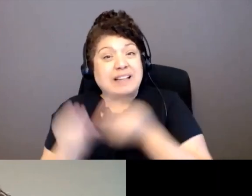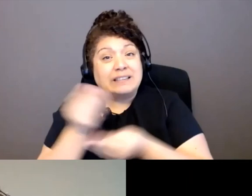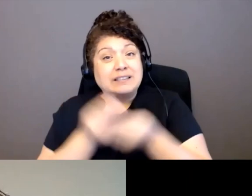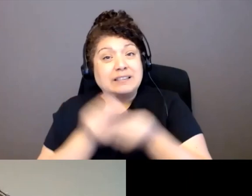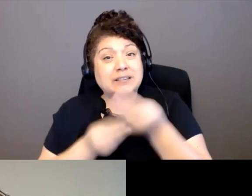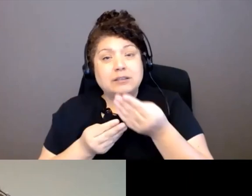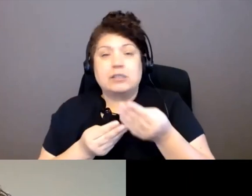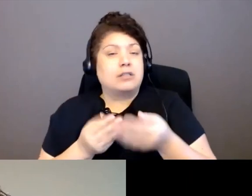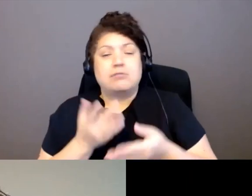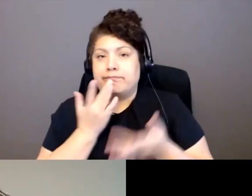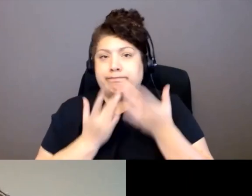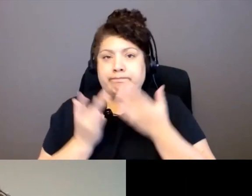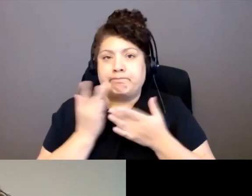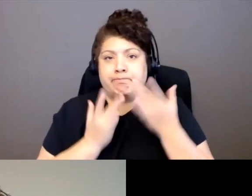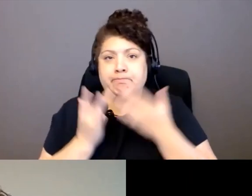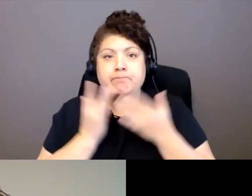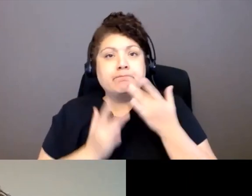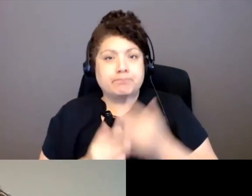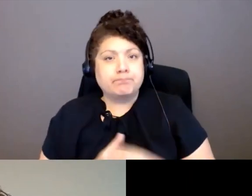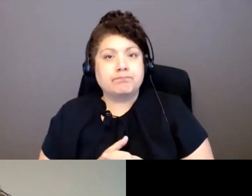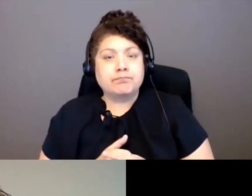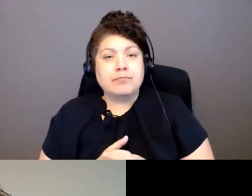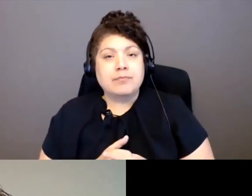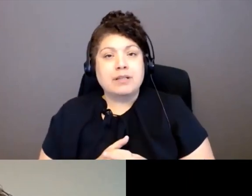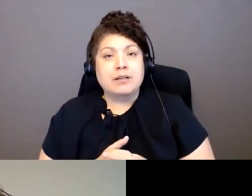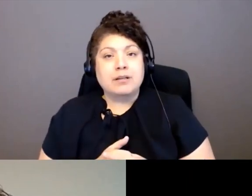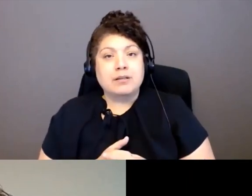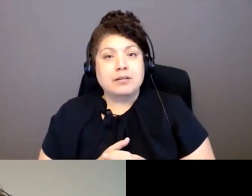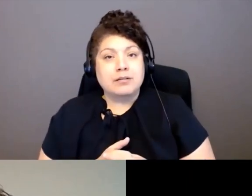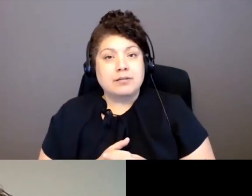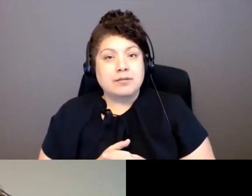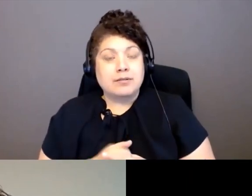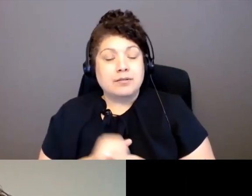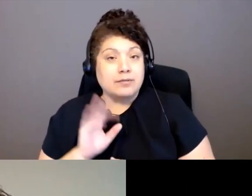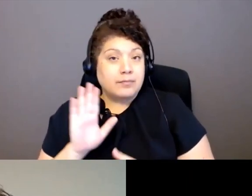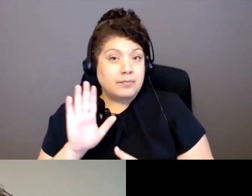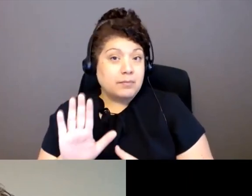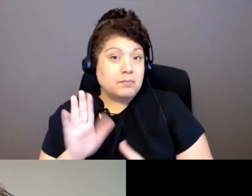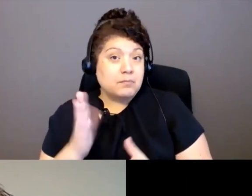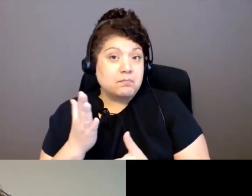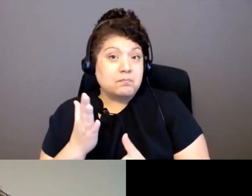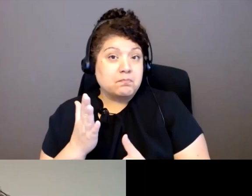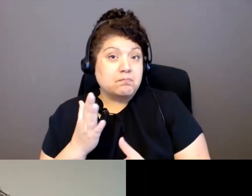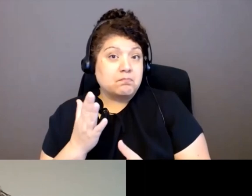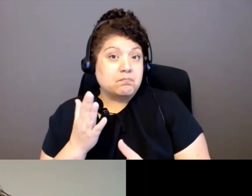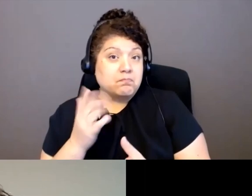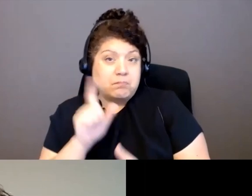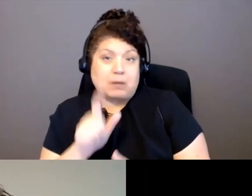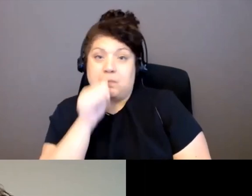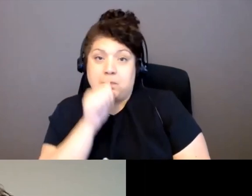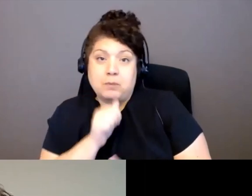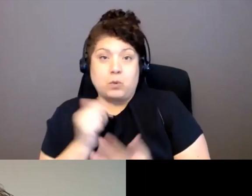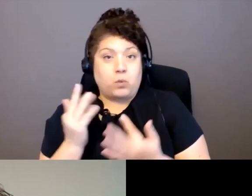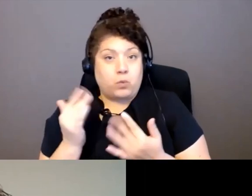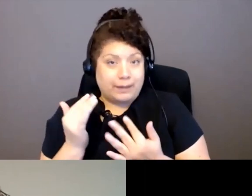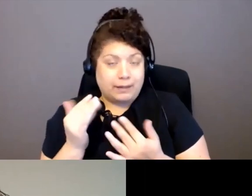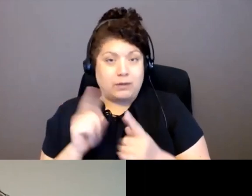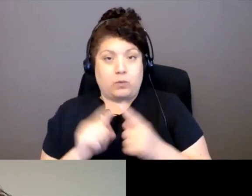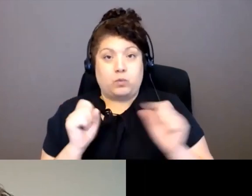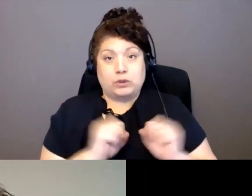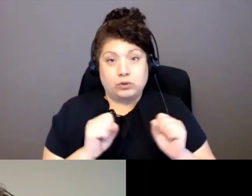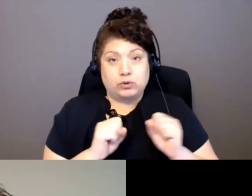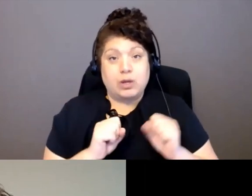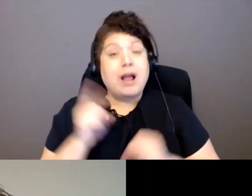they, like I said, they have to wait for, for, uh, and there's no bank. So they have to,